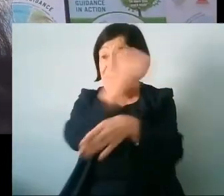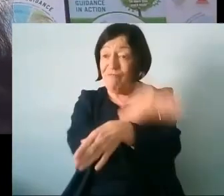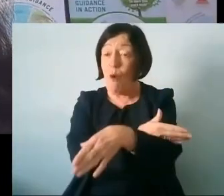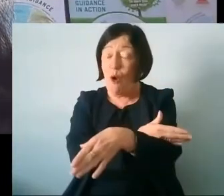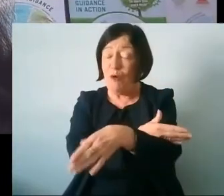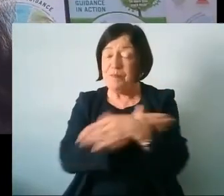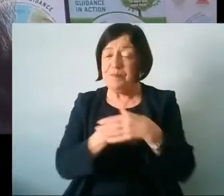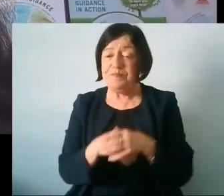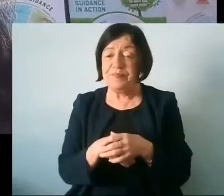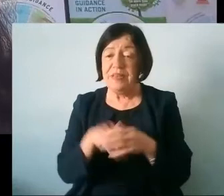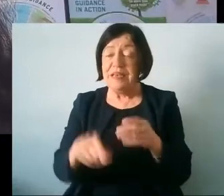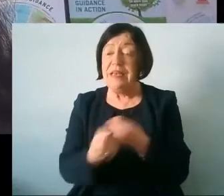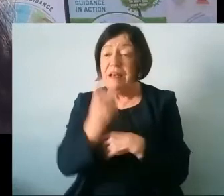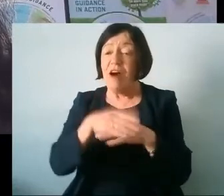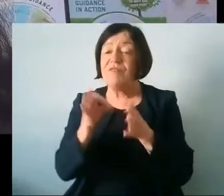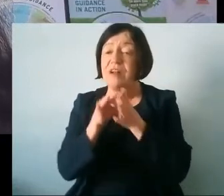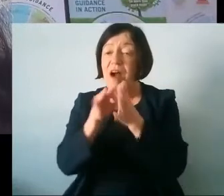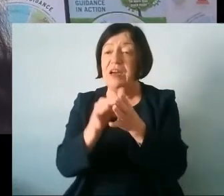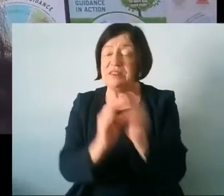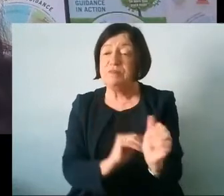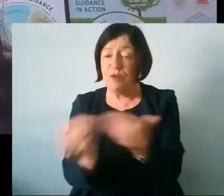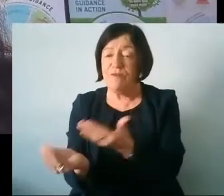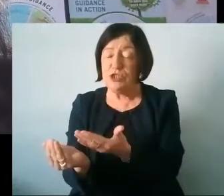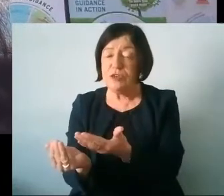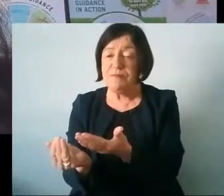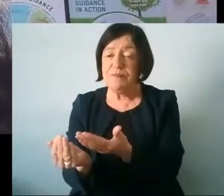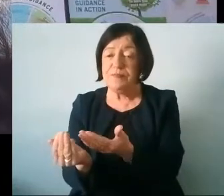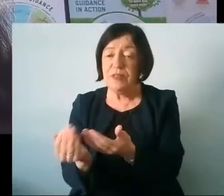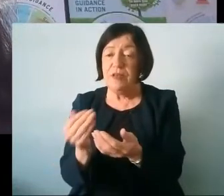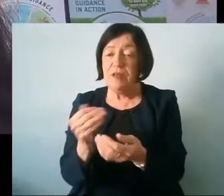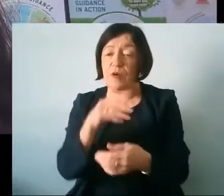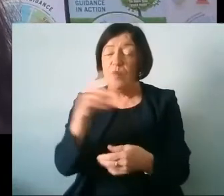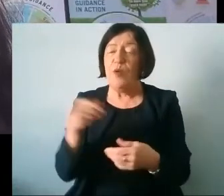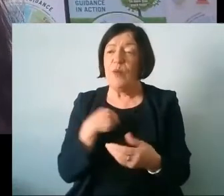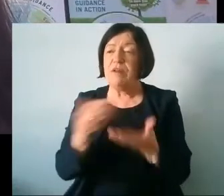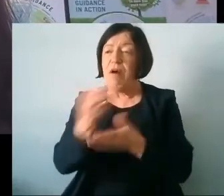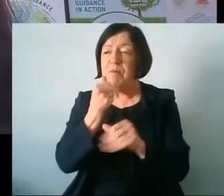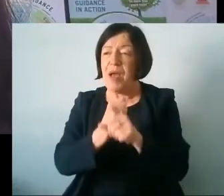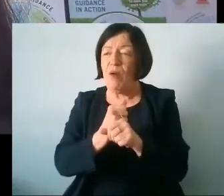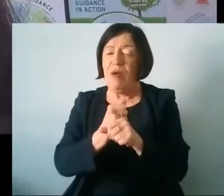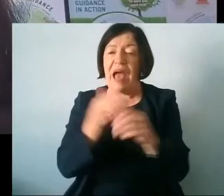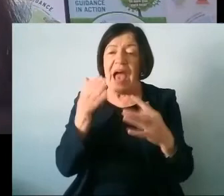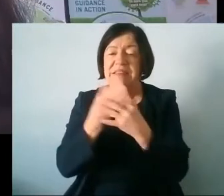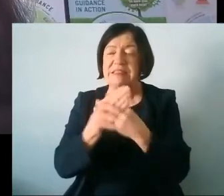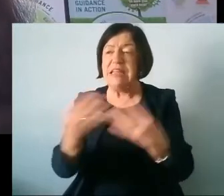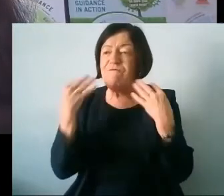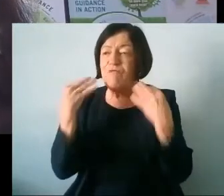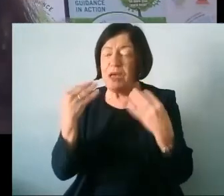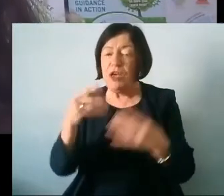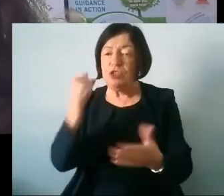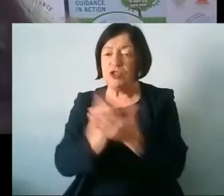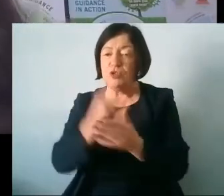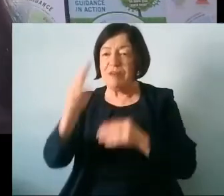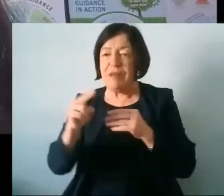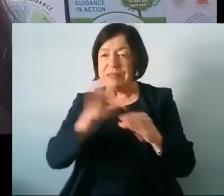and that's the issue of guidance provision um and when we're talking about access to information so that a student can make a